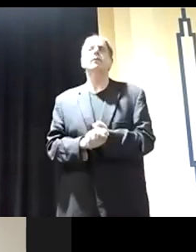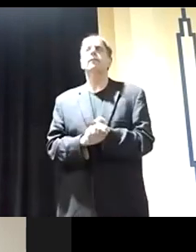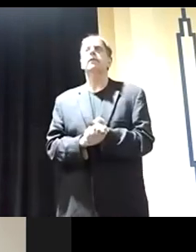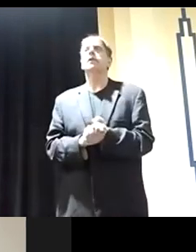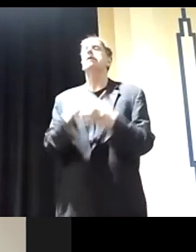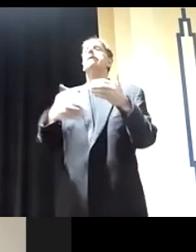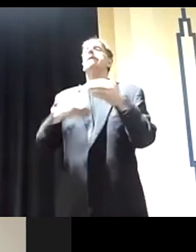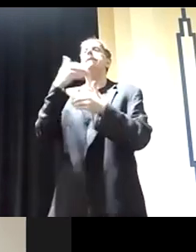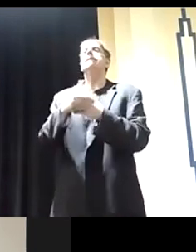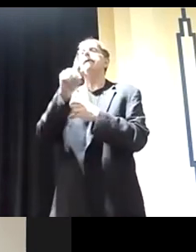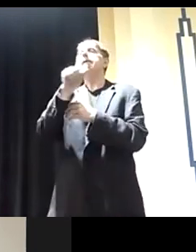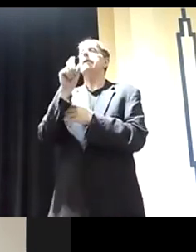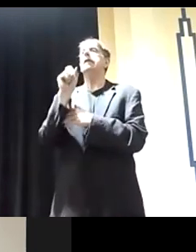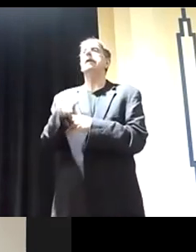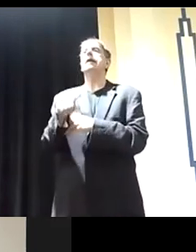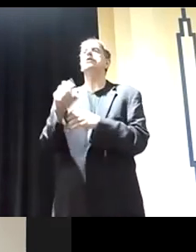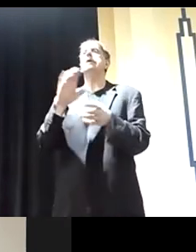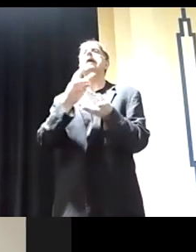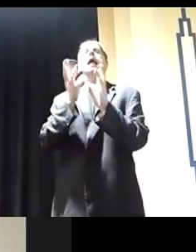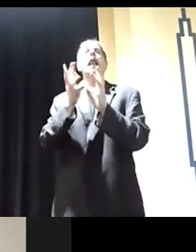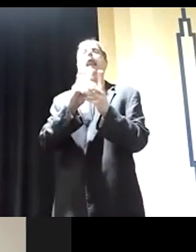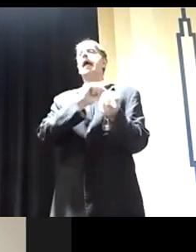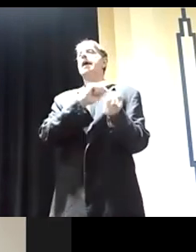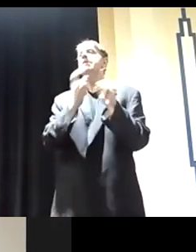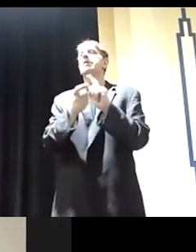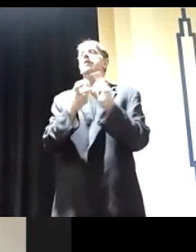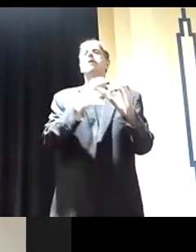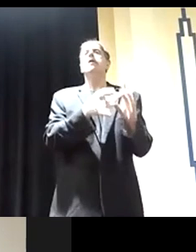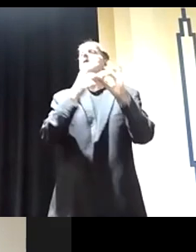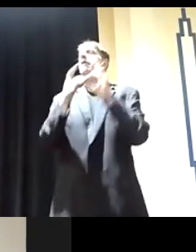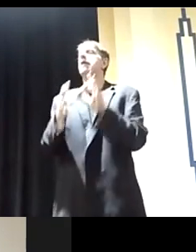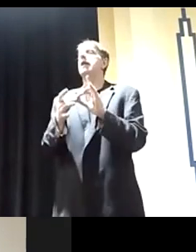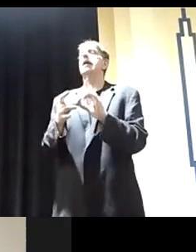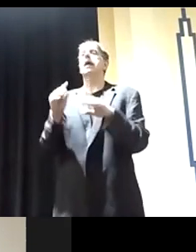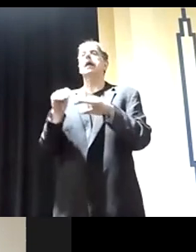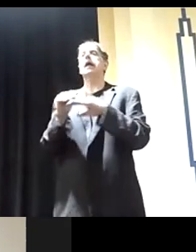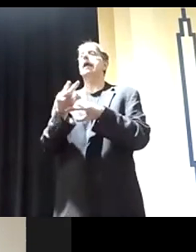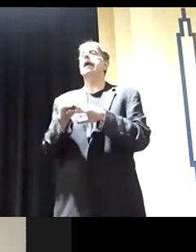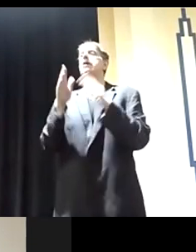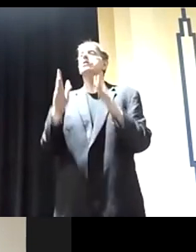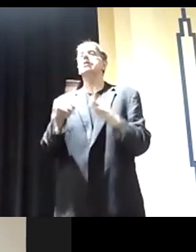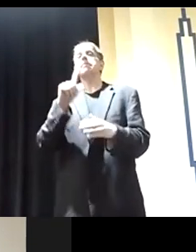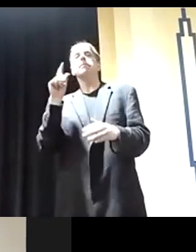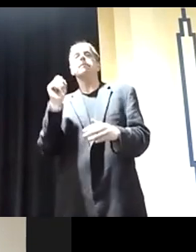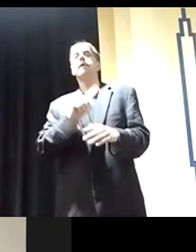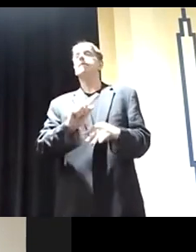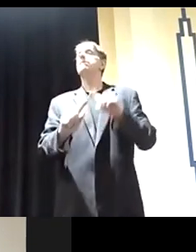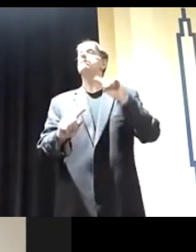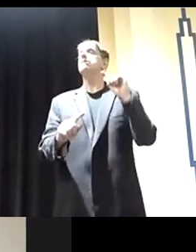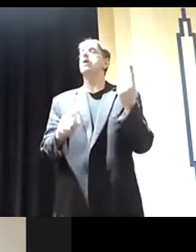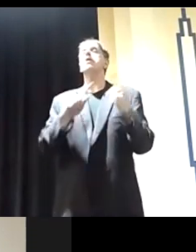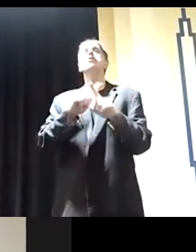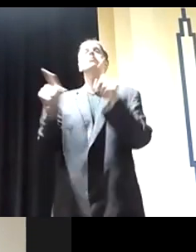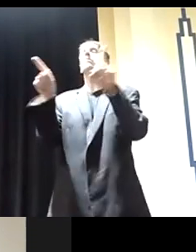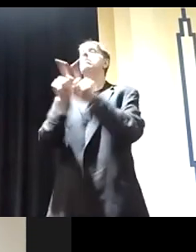Next question is climate change related question. And counselor, I asked, I'll ask you to go first, but I